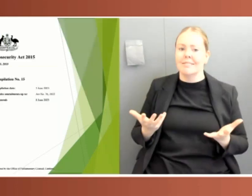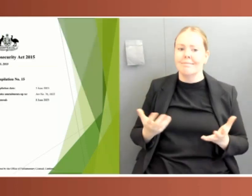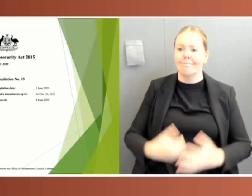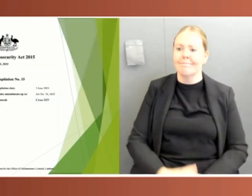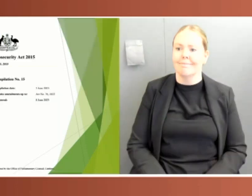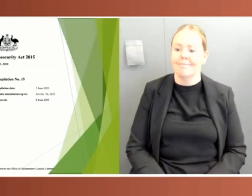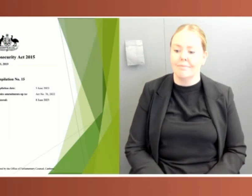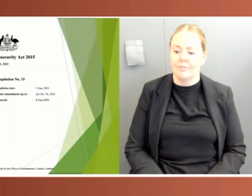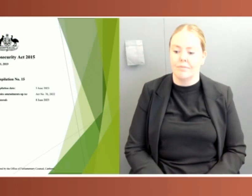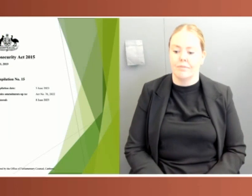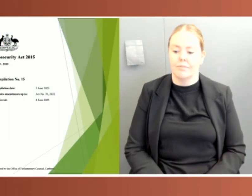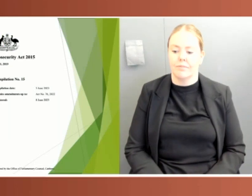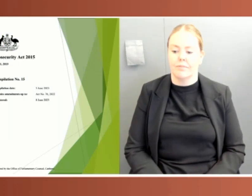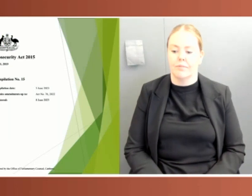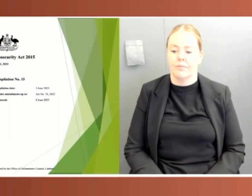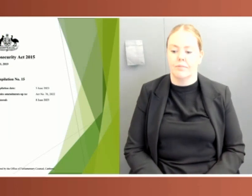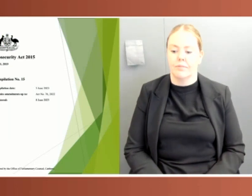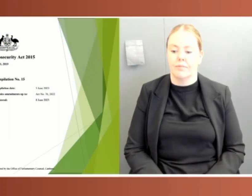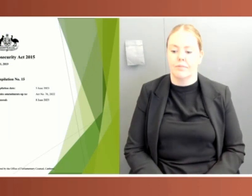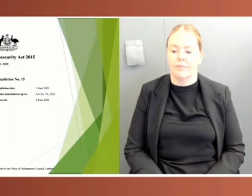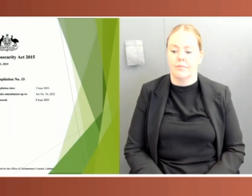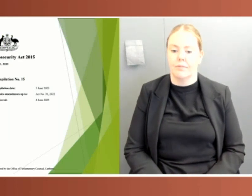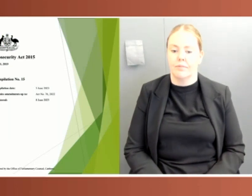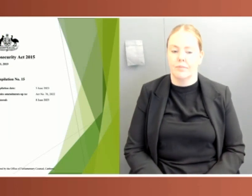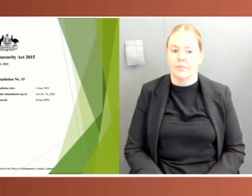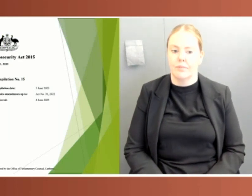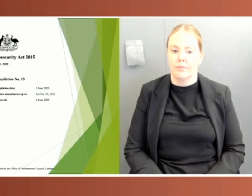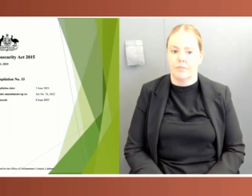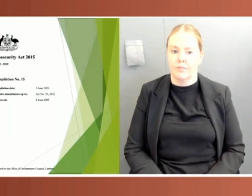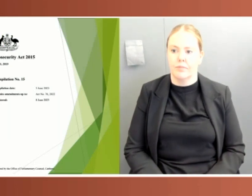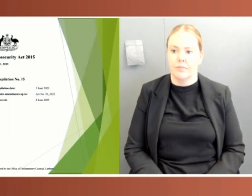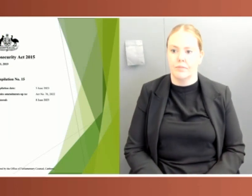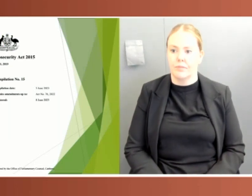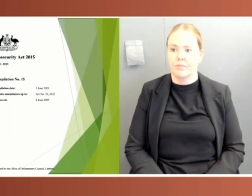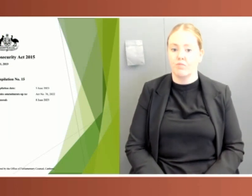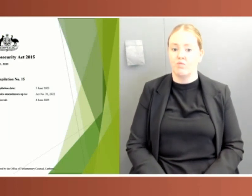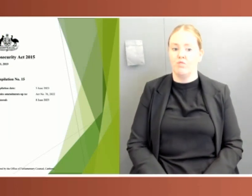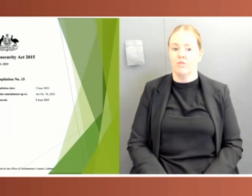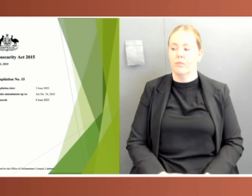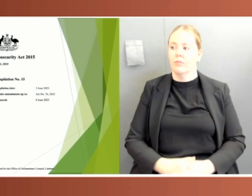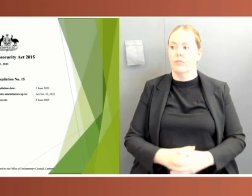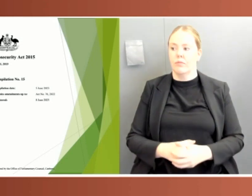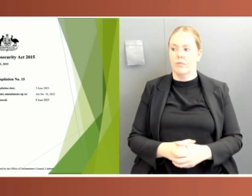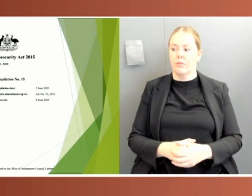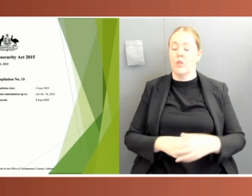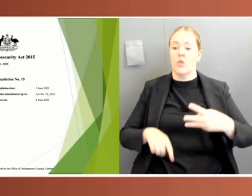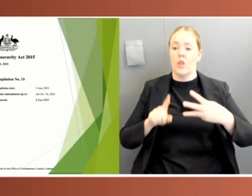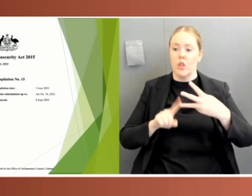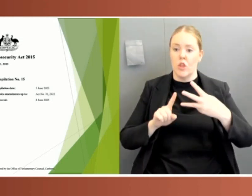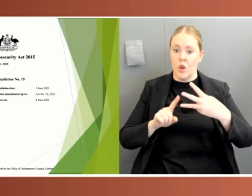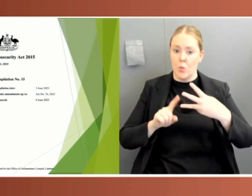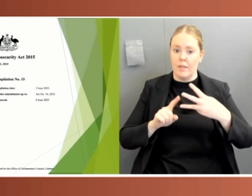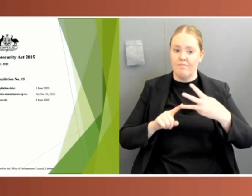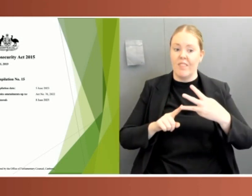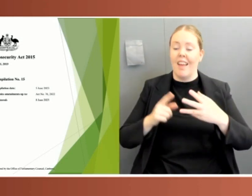The pandemic also exposed long-standing deficiencies in mechanisms of legislative oversight. While this problem is evident across a number of Australian jurisdictions, it's